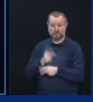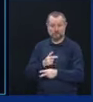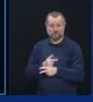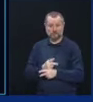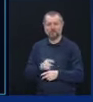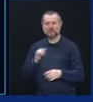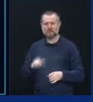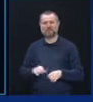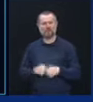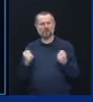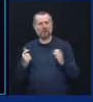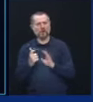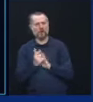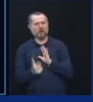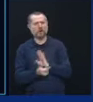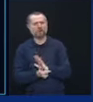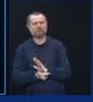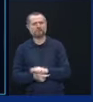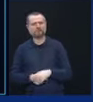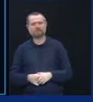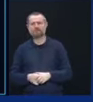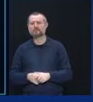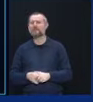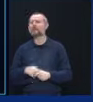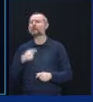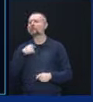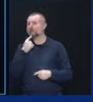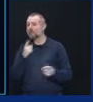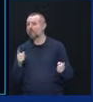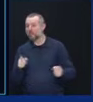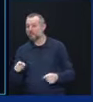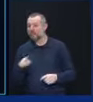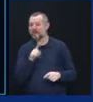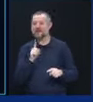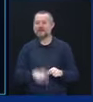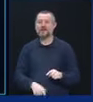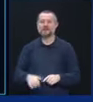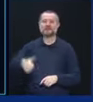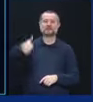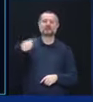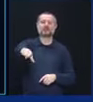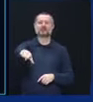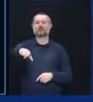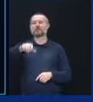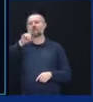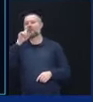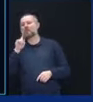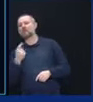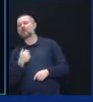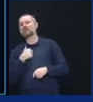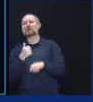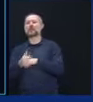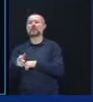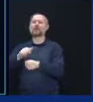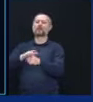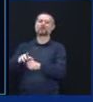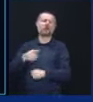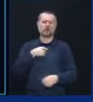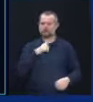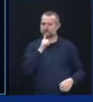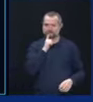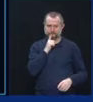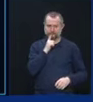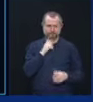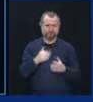We simply said, you cannot deny admission based on COVID status. We never said you must accept. We said you